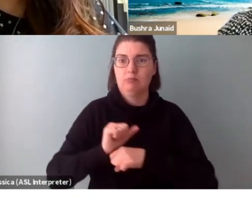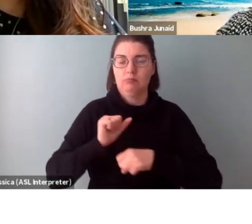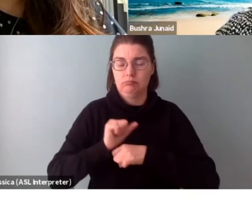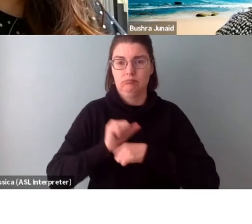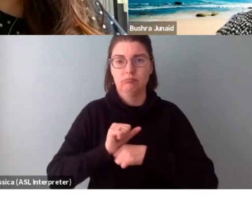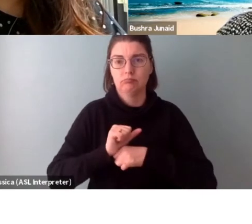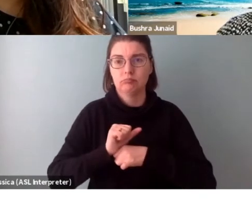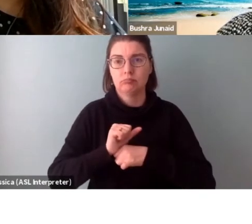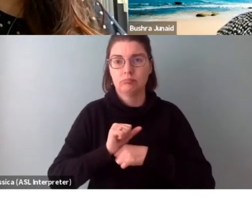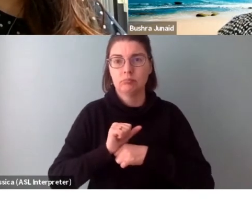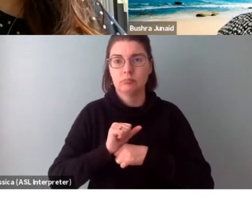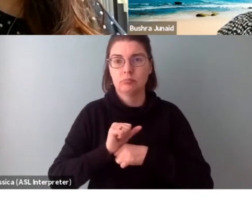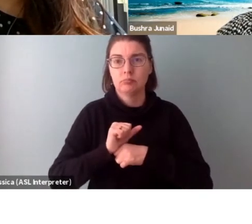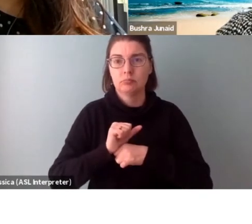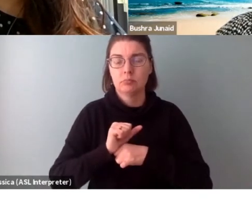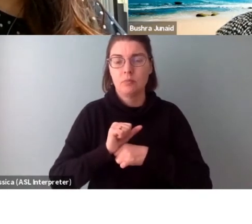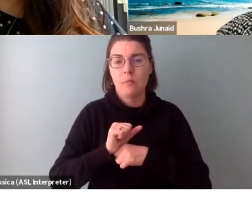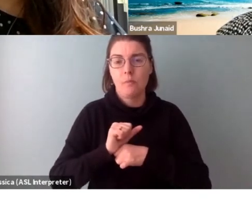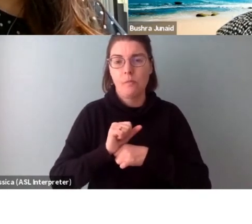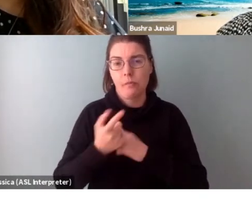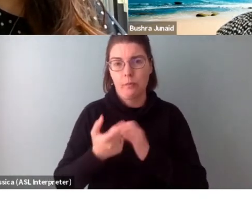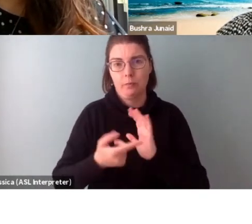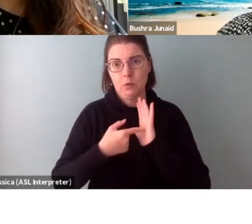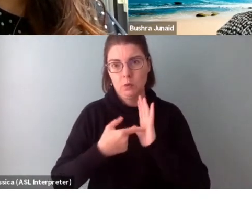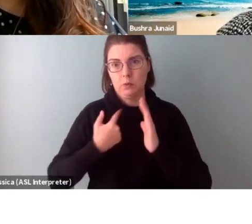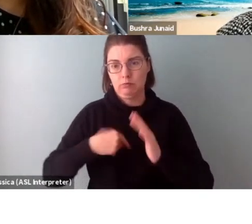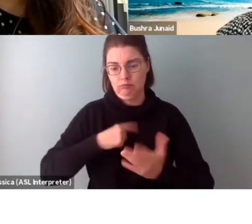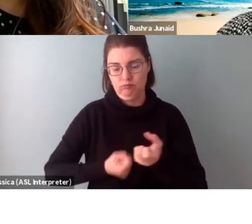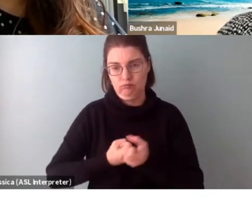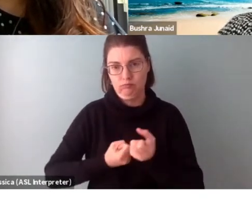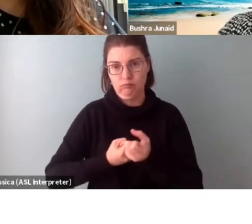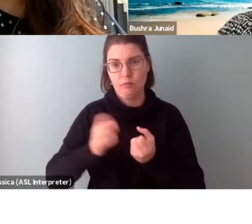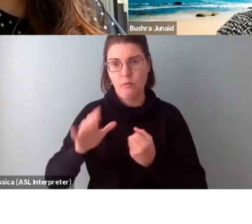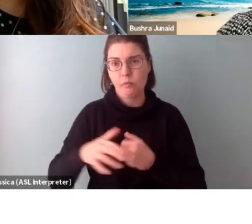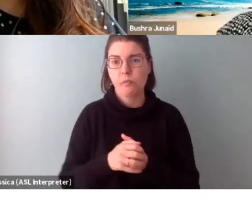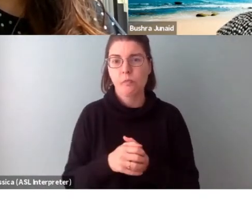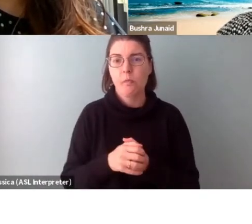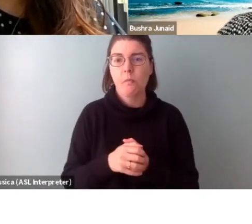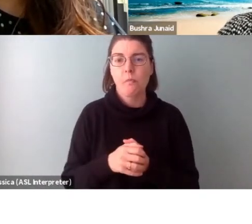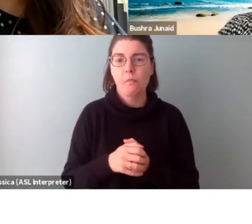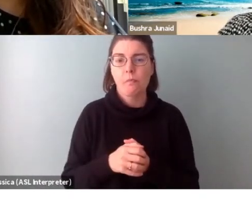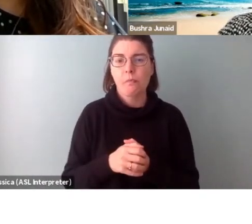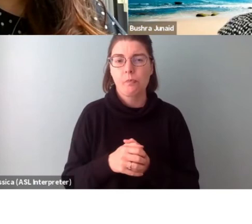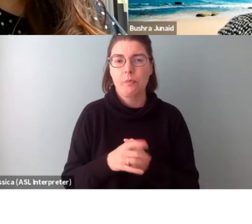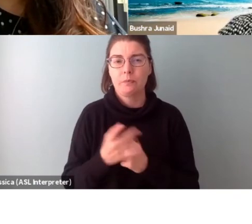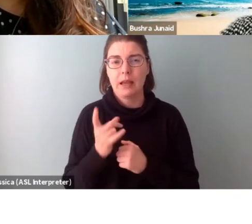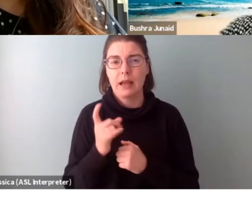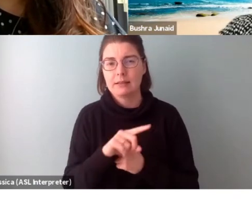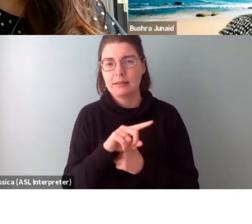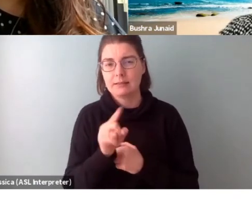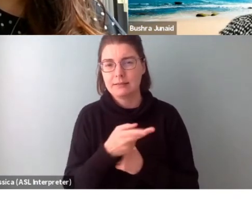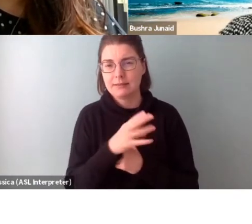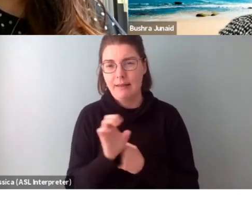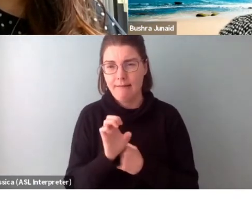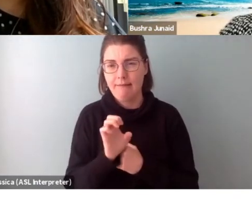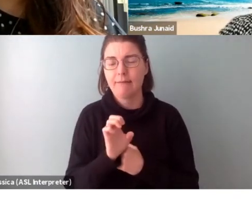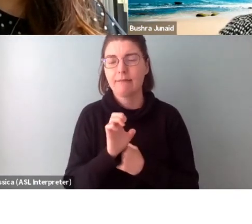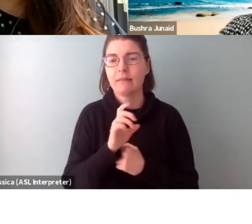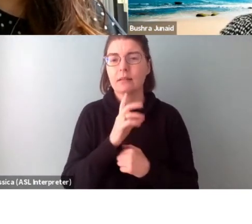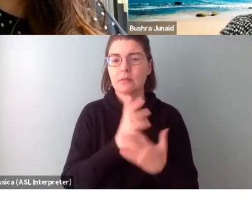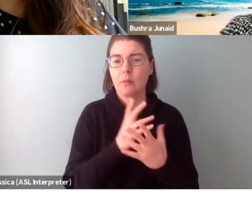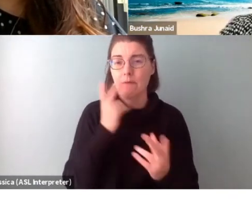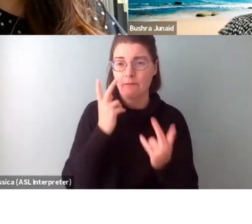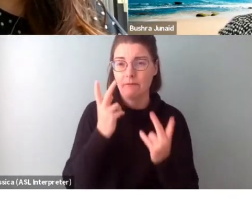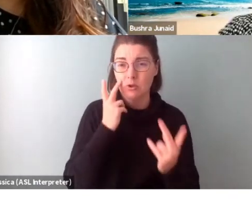show in support of your work. I'm going to ask Faye to look to talk specifically, for example, about the